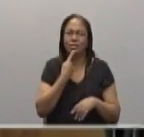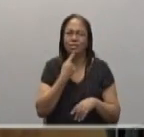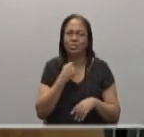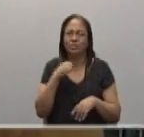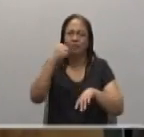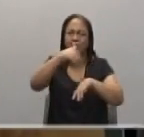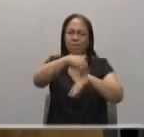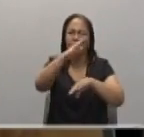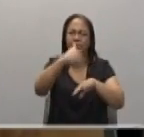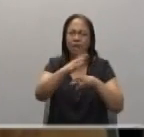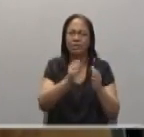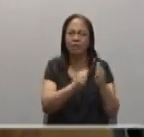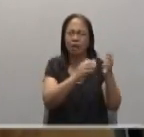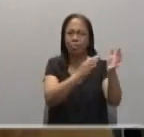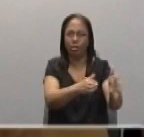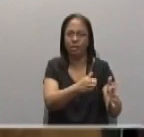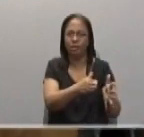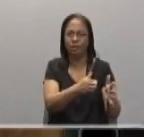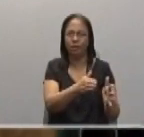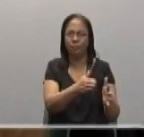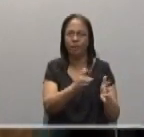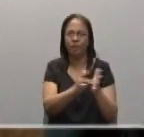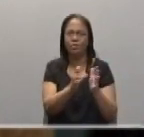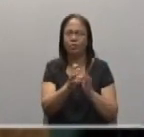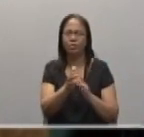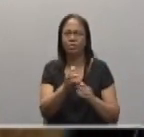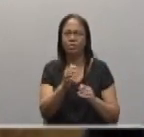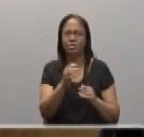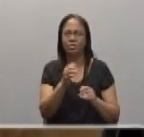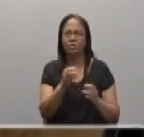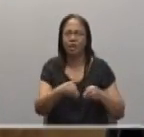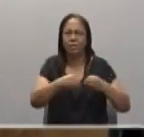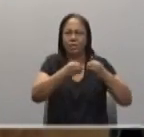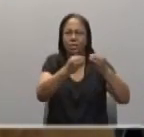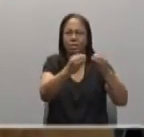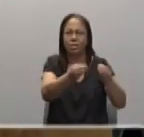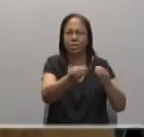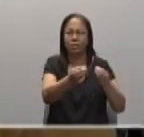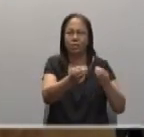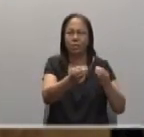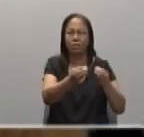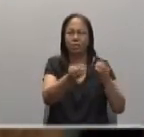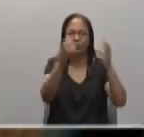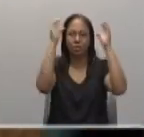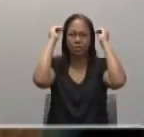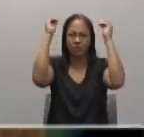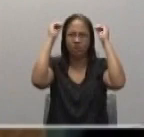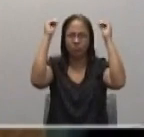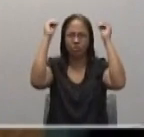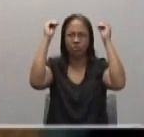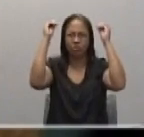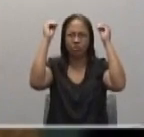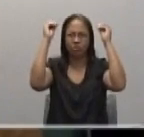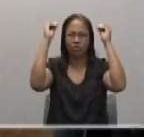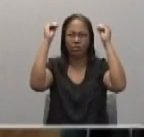these apostles, and He sends these apostles and gives them some instruction. Three words,